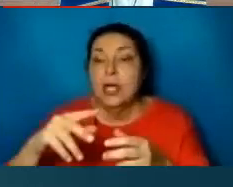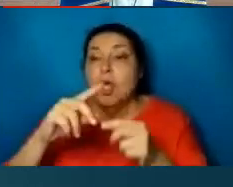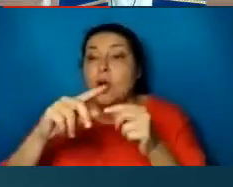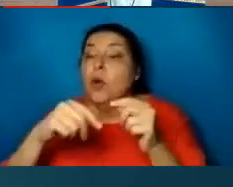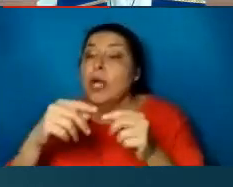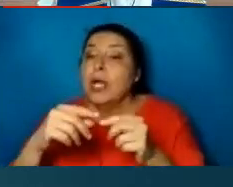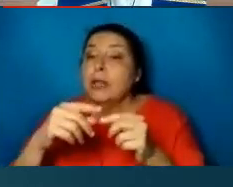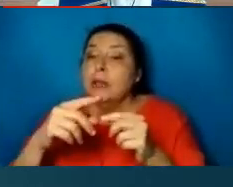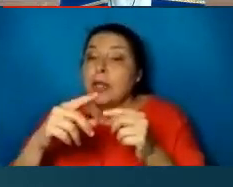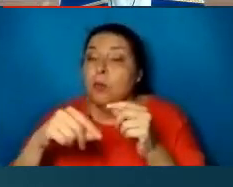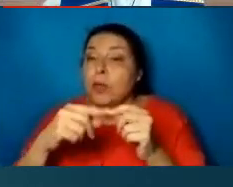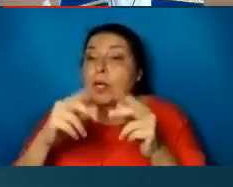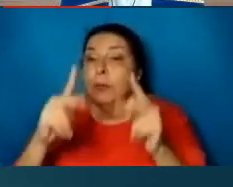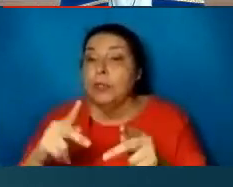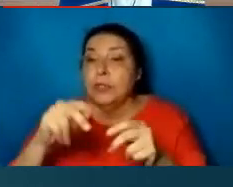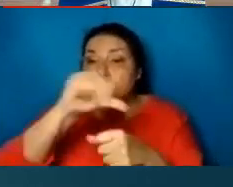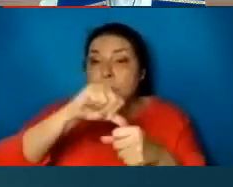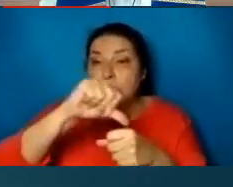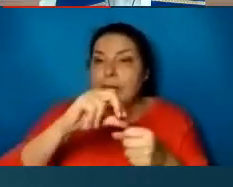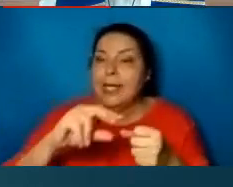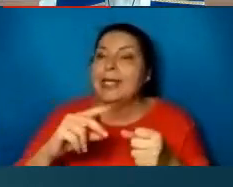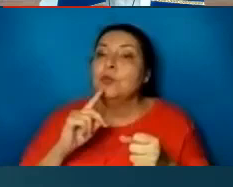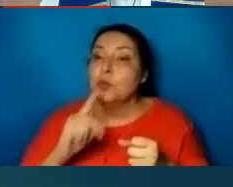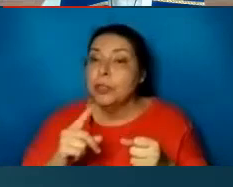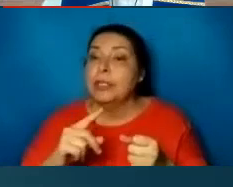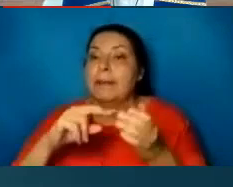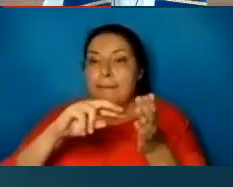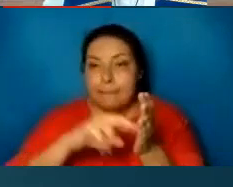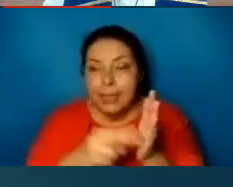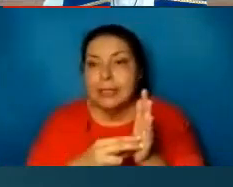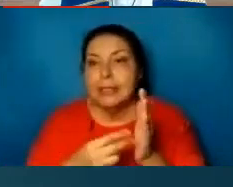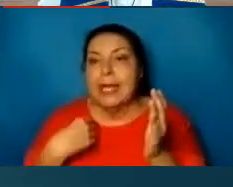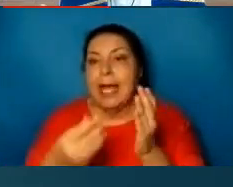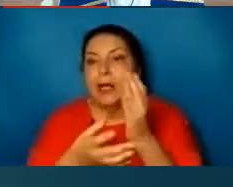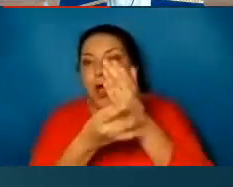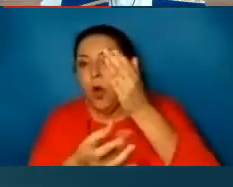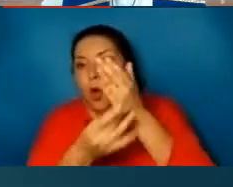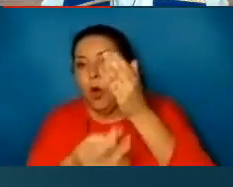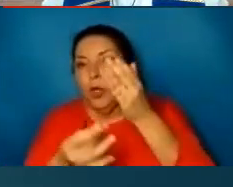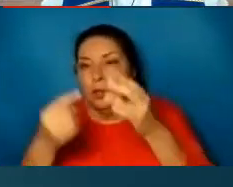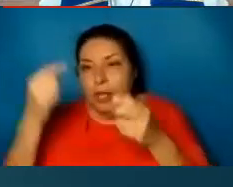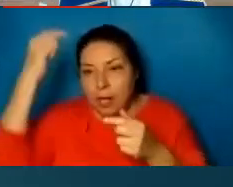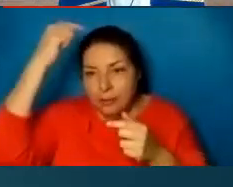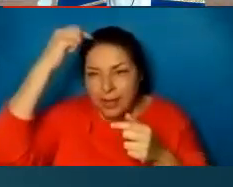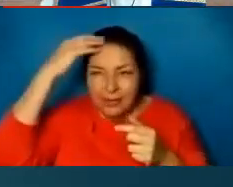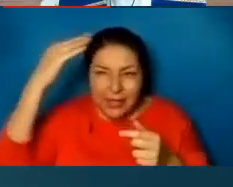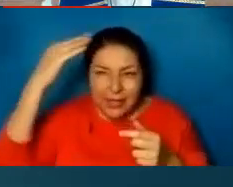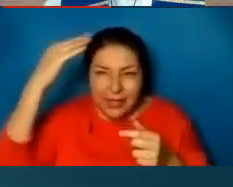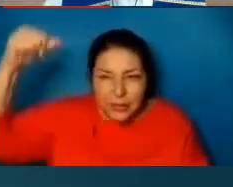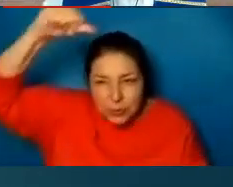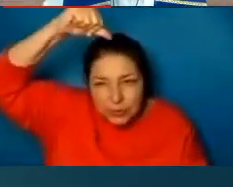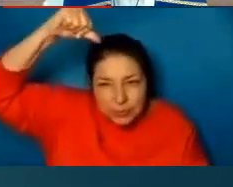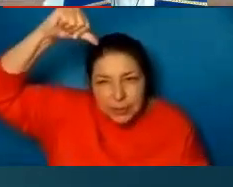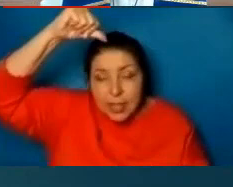person literally had oil poured over their head. Now, this was some sort of fragrant olive